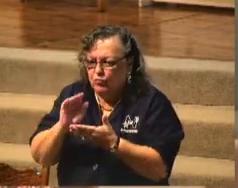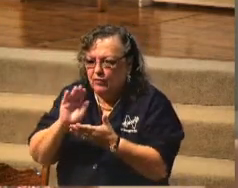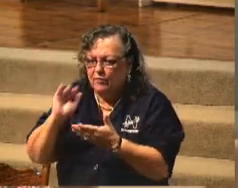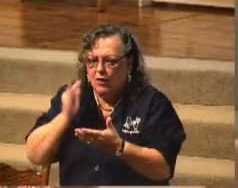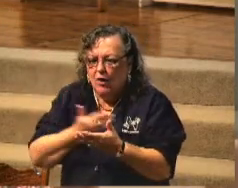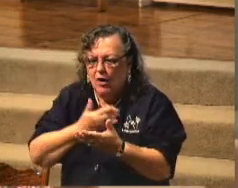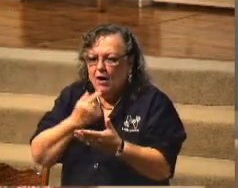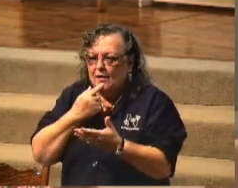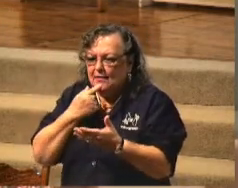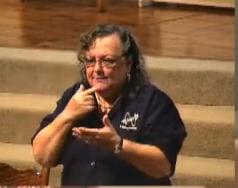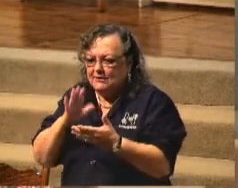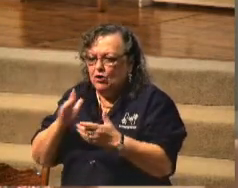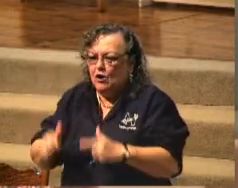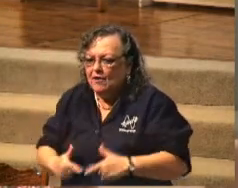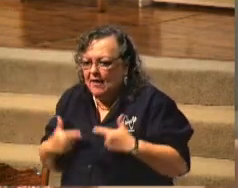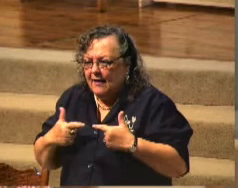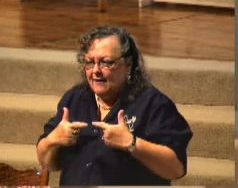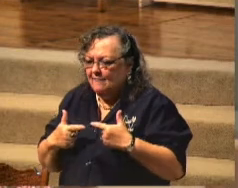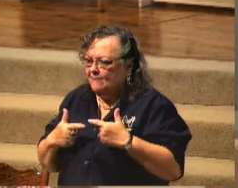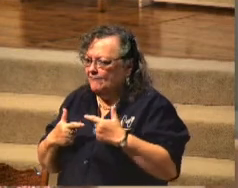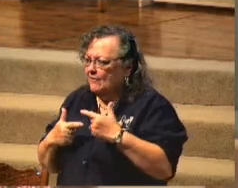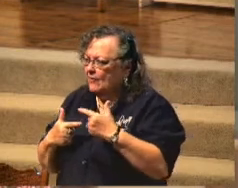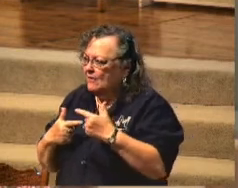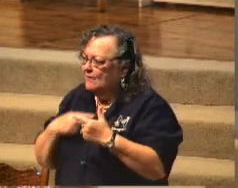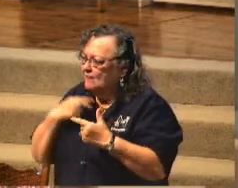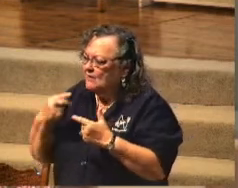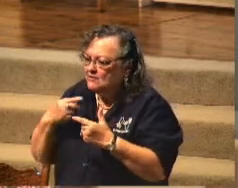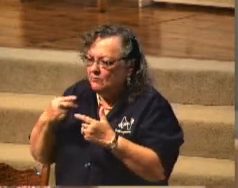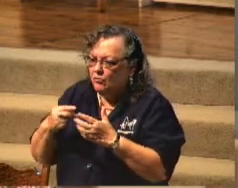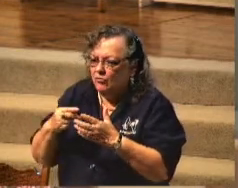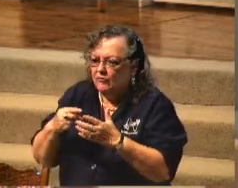warn the government with a vigilant voice and a visible vote,